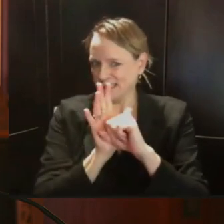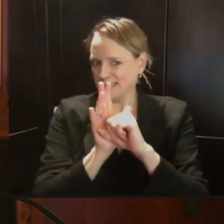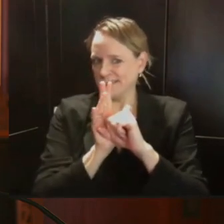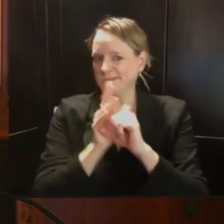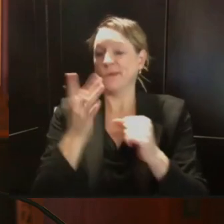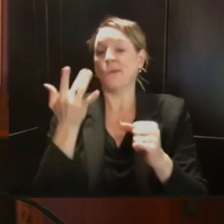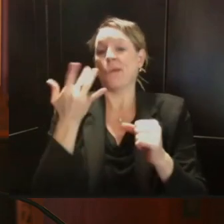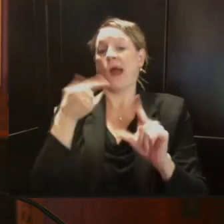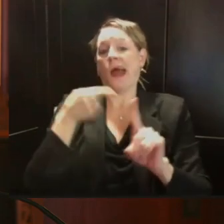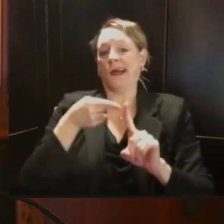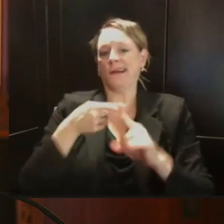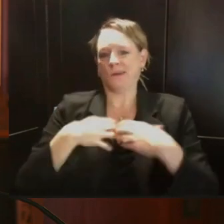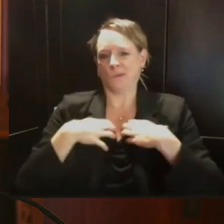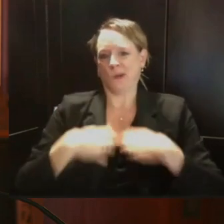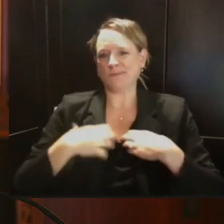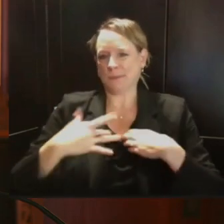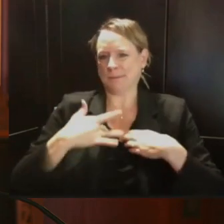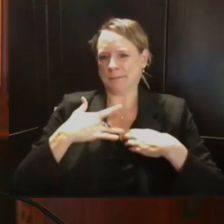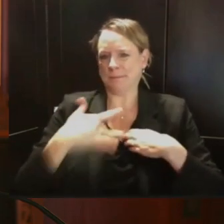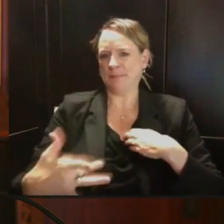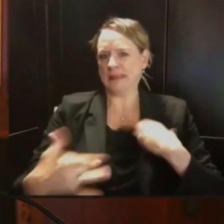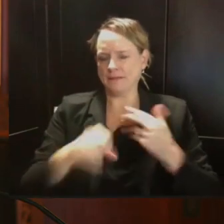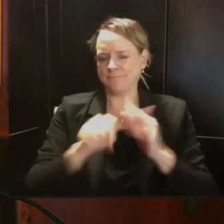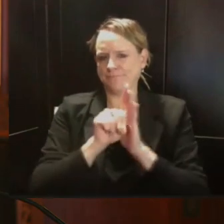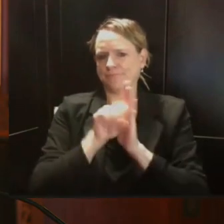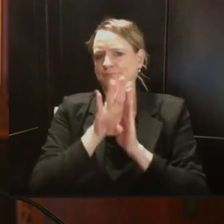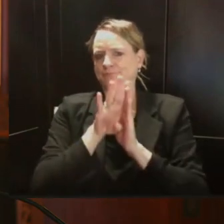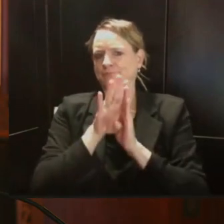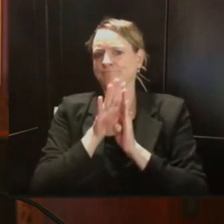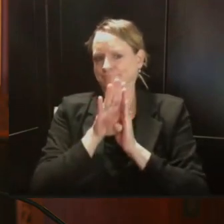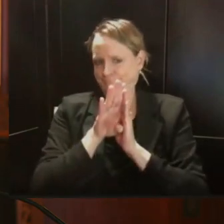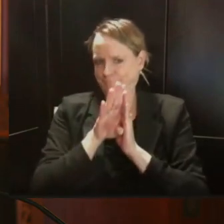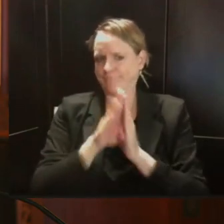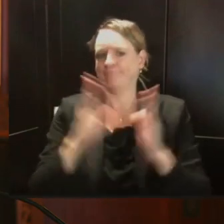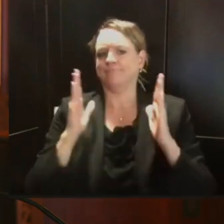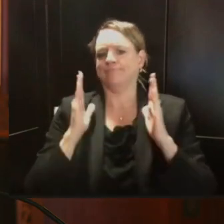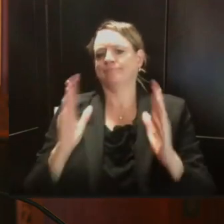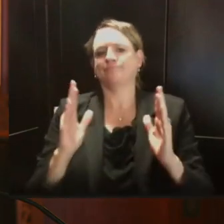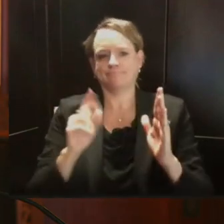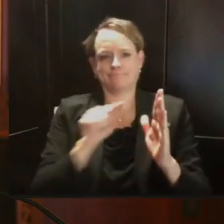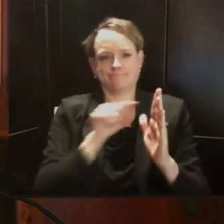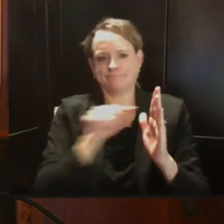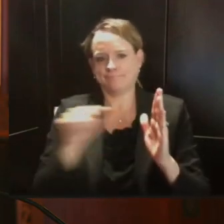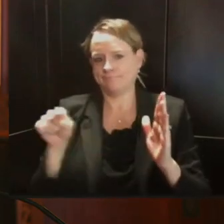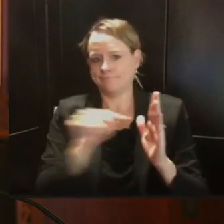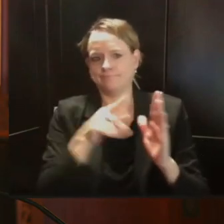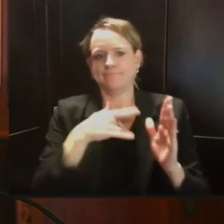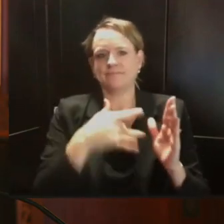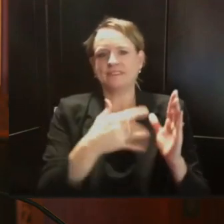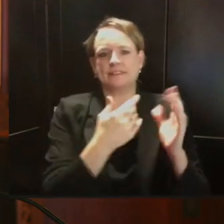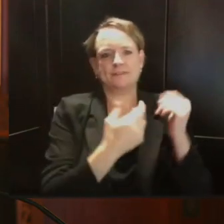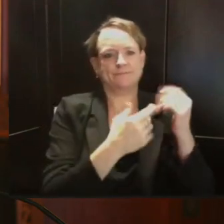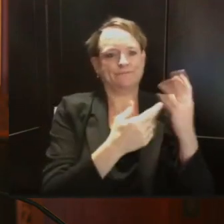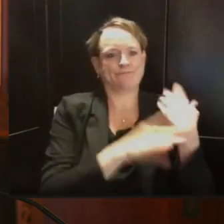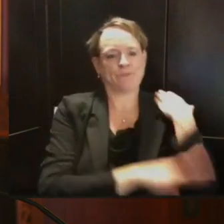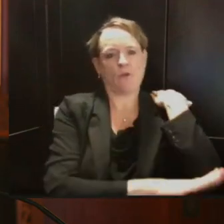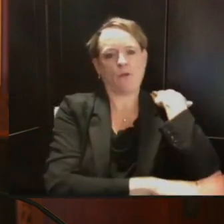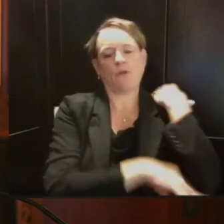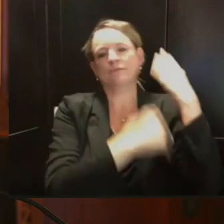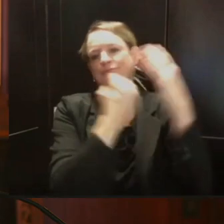and we know that most respiratory viruses reach peak activity in Wisconsin between late fall and early spring.